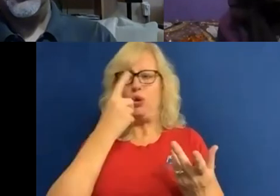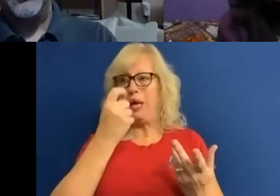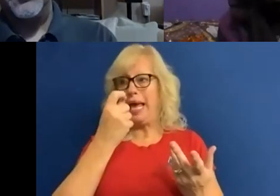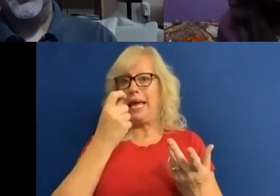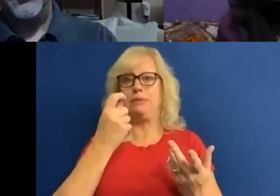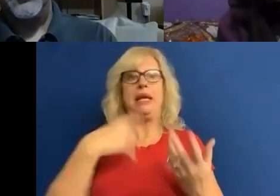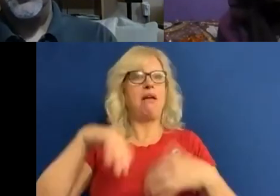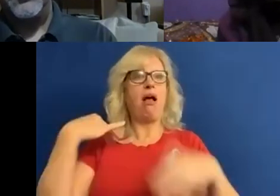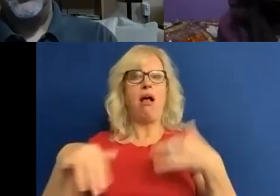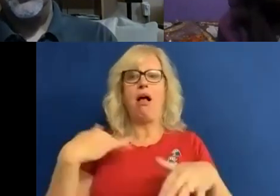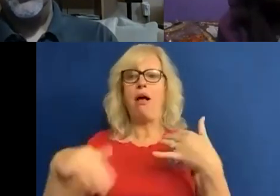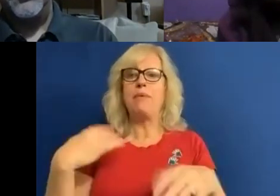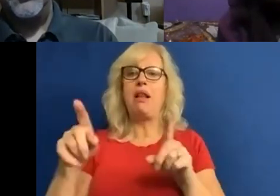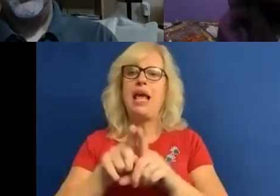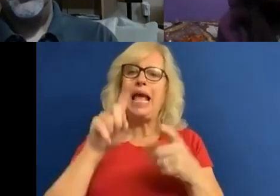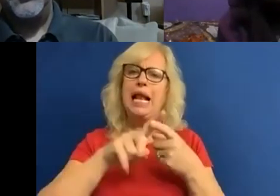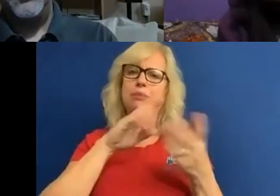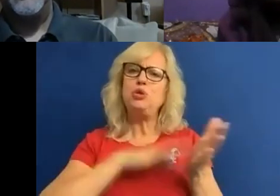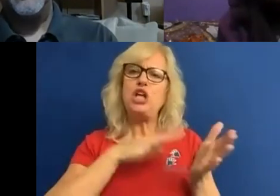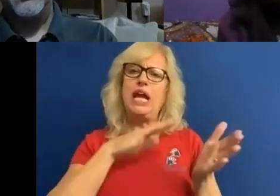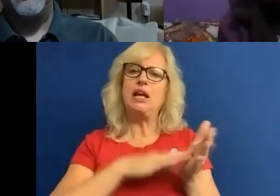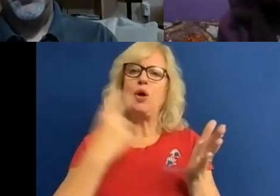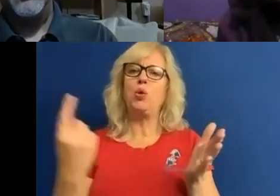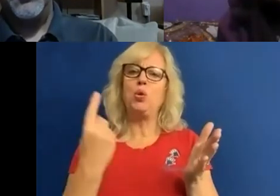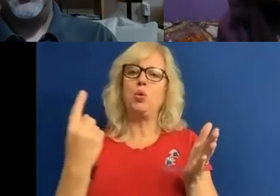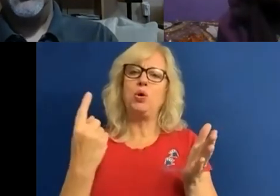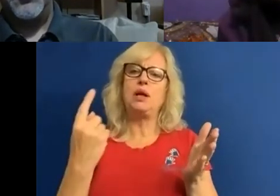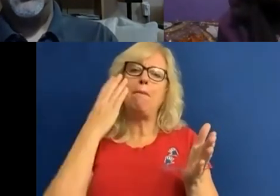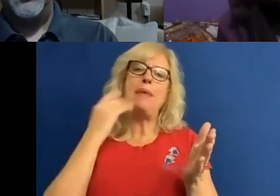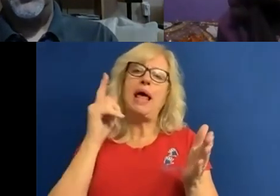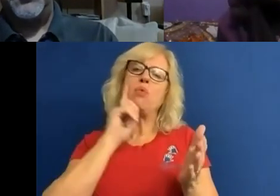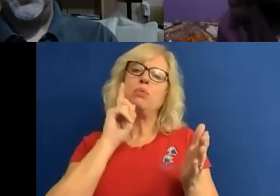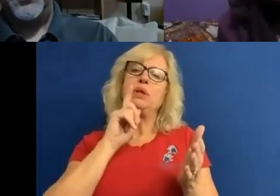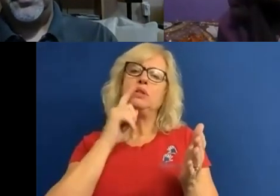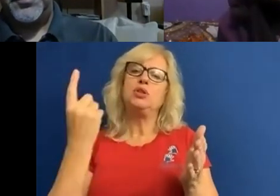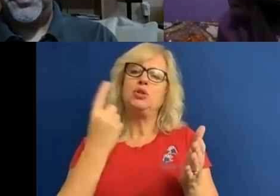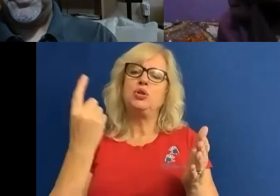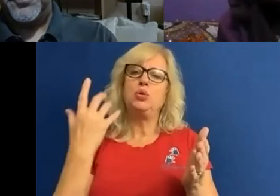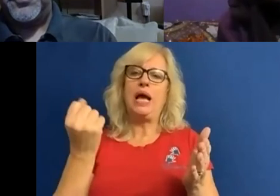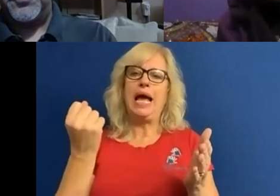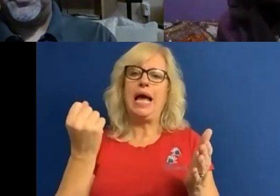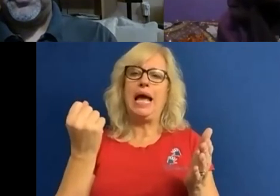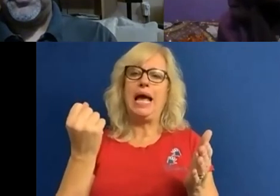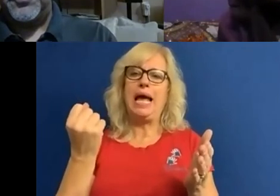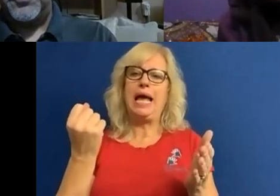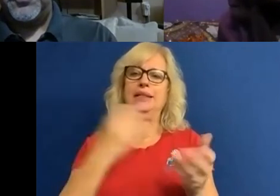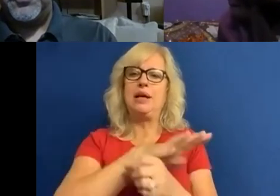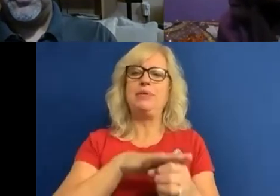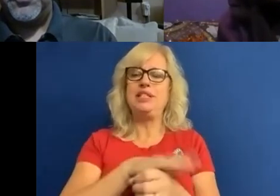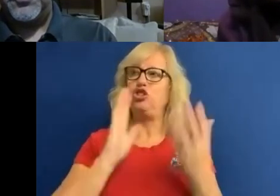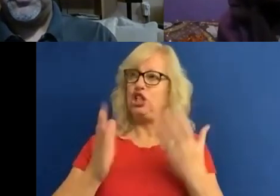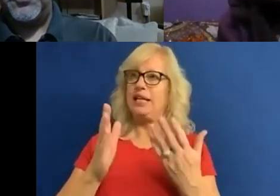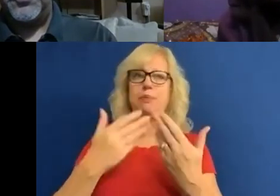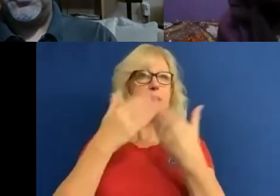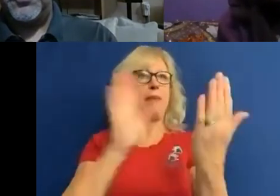being Belly Mojenga, rest her soul, who was a black woman that had a position that meant that she had to be public facing,